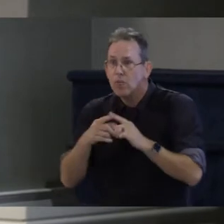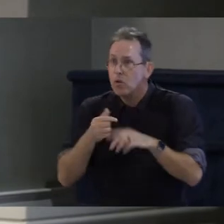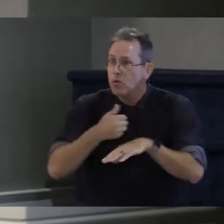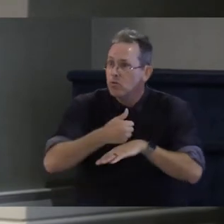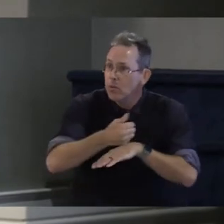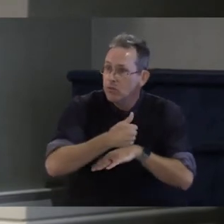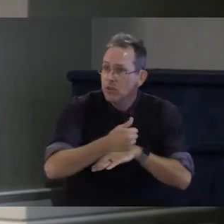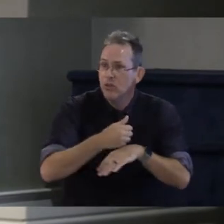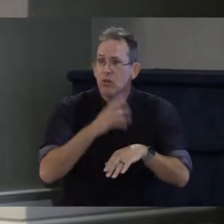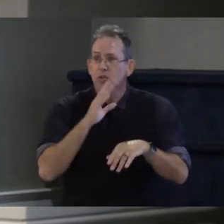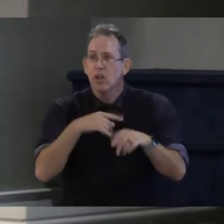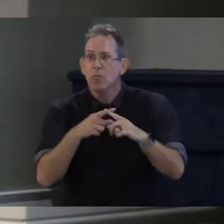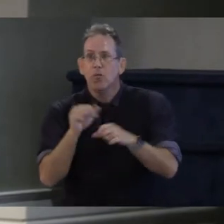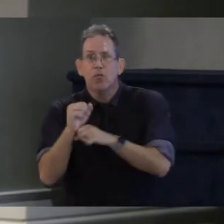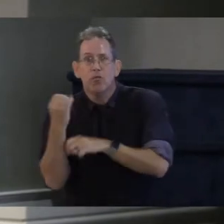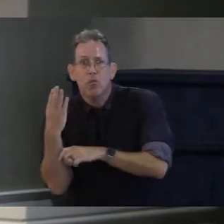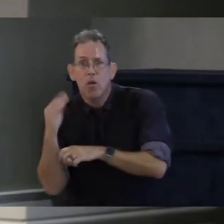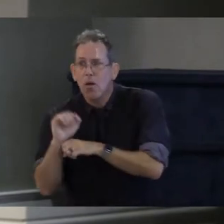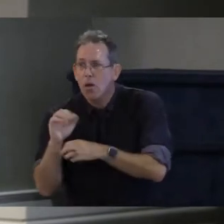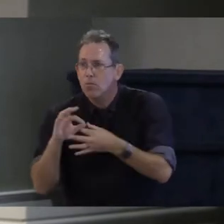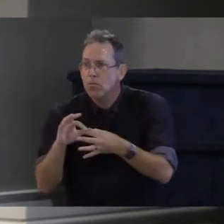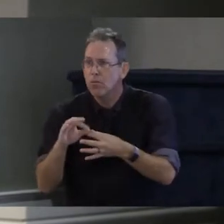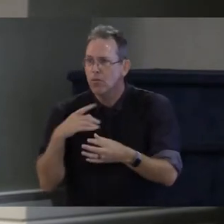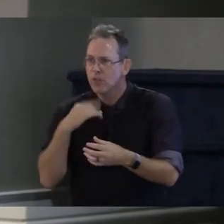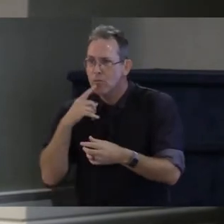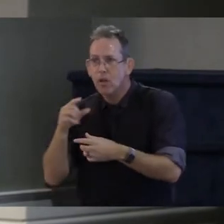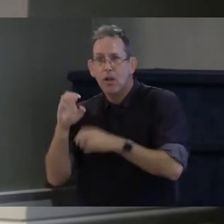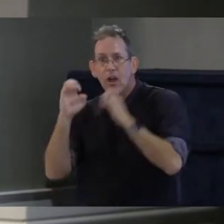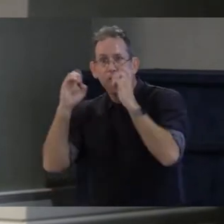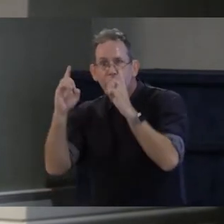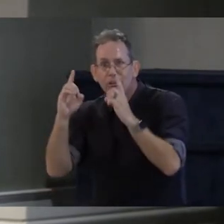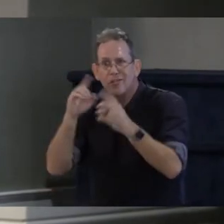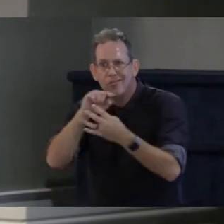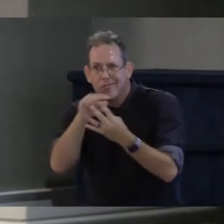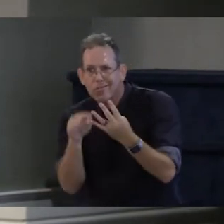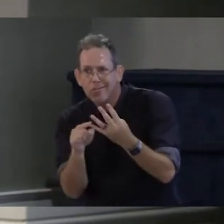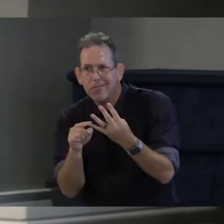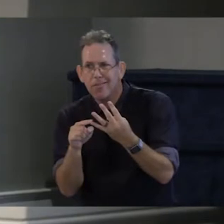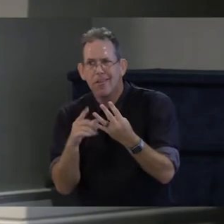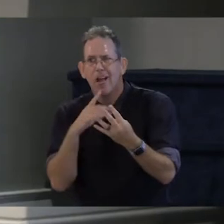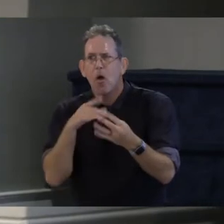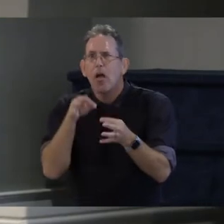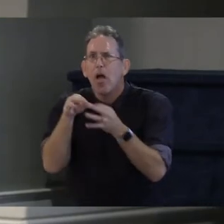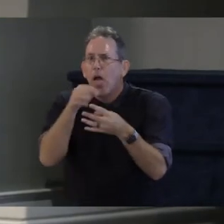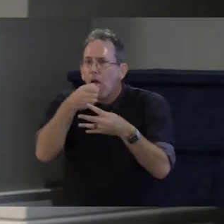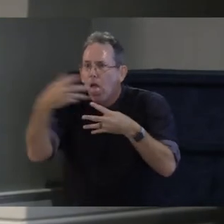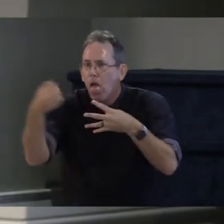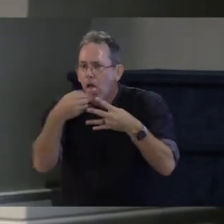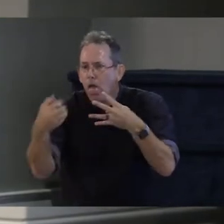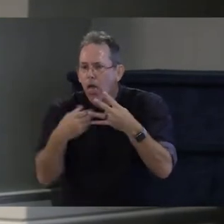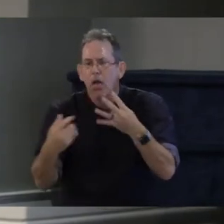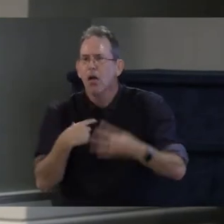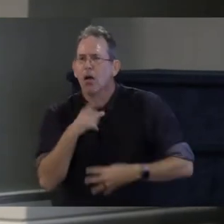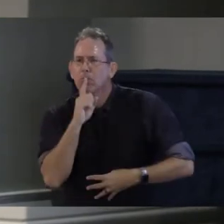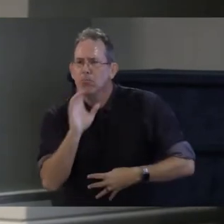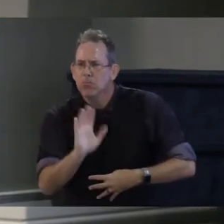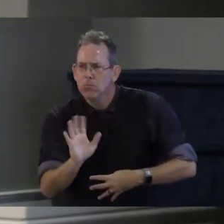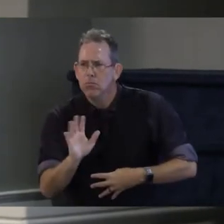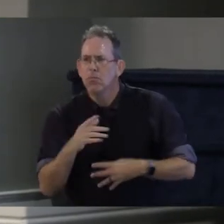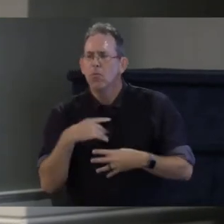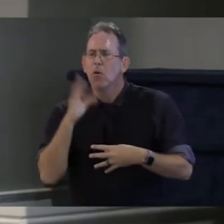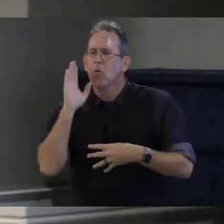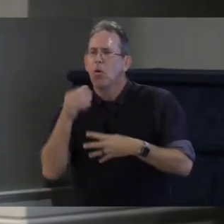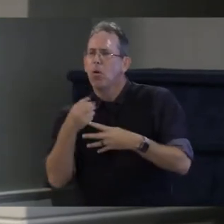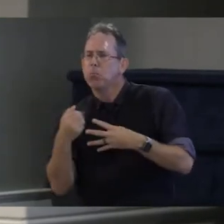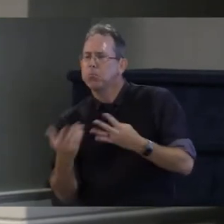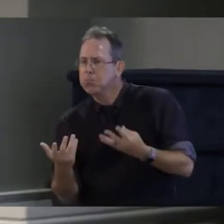talk about education I don't want to get into specifics but but I know we will I think what we